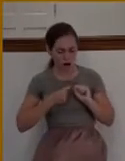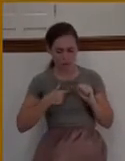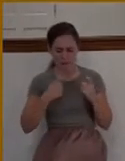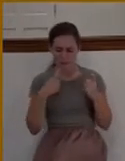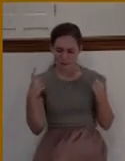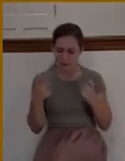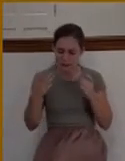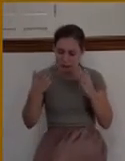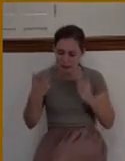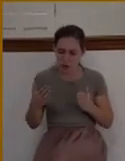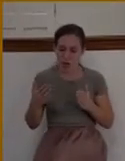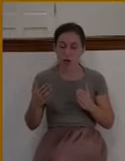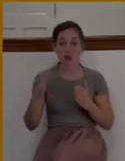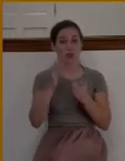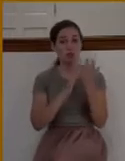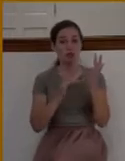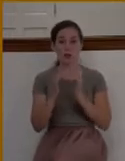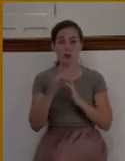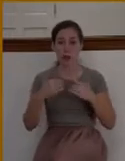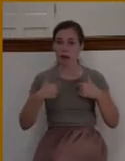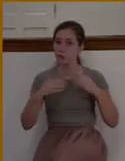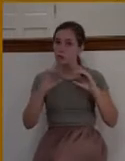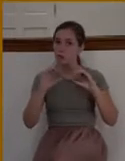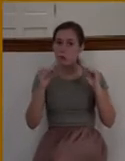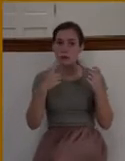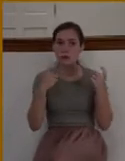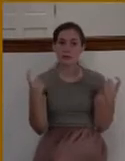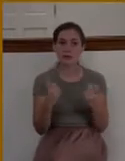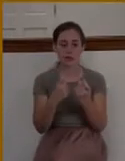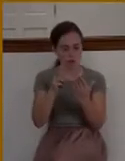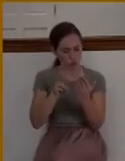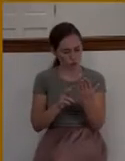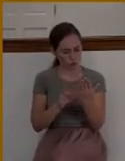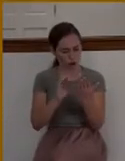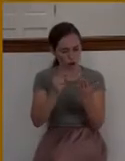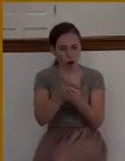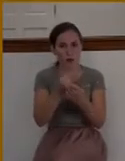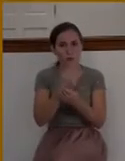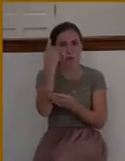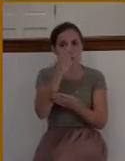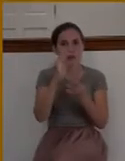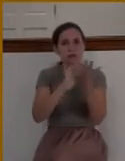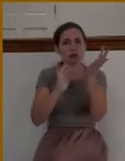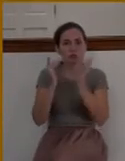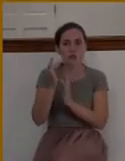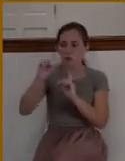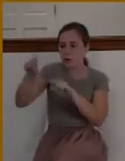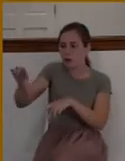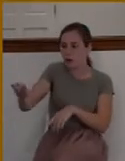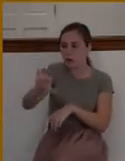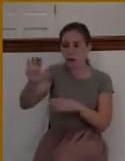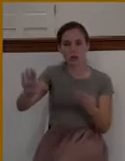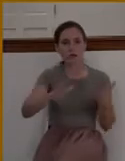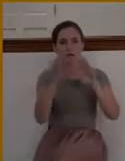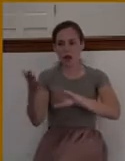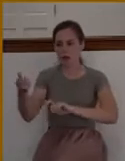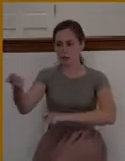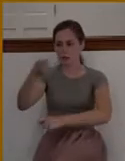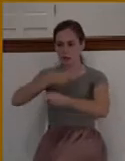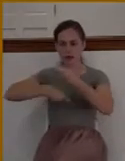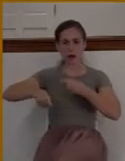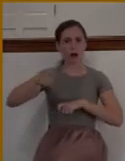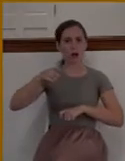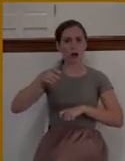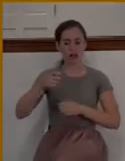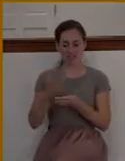sinless. And as she read the gospel, she understood that Jesus died on the cross for her sin. She understood that there was nothing that